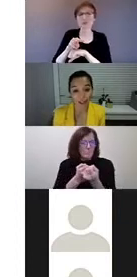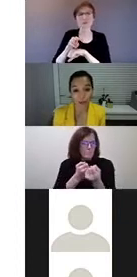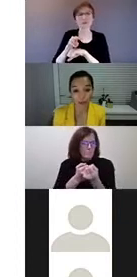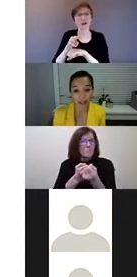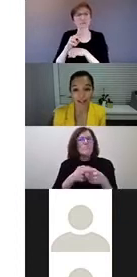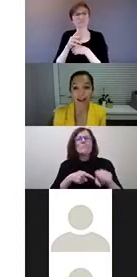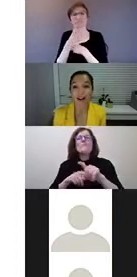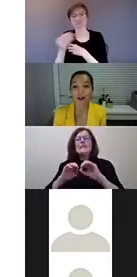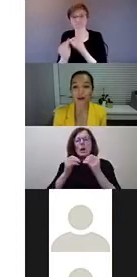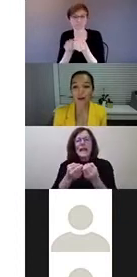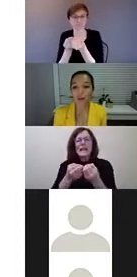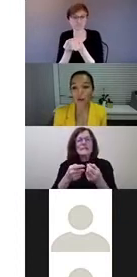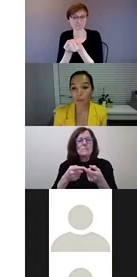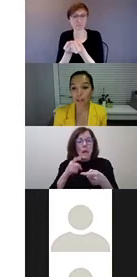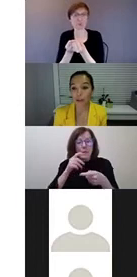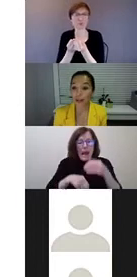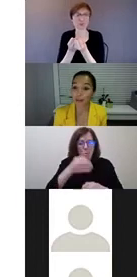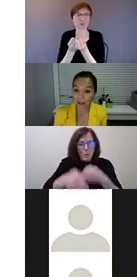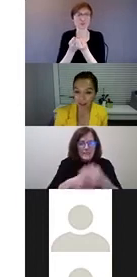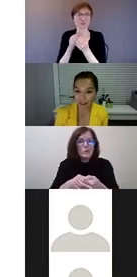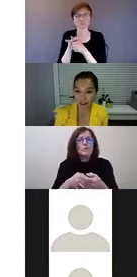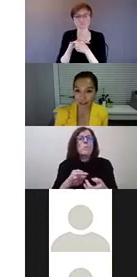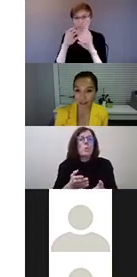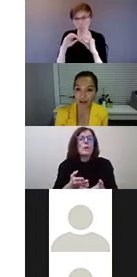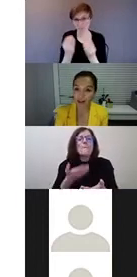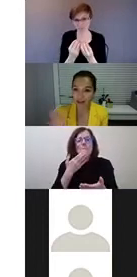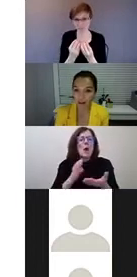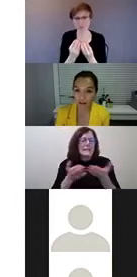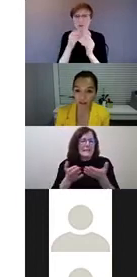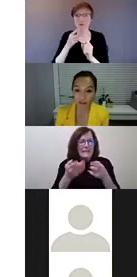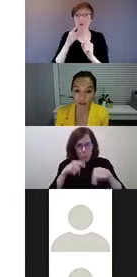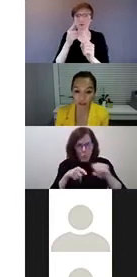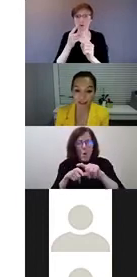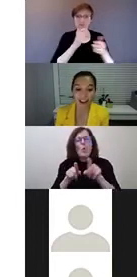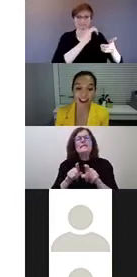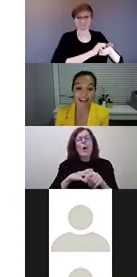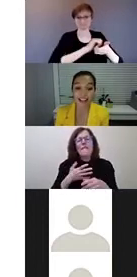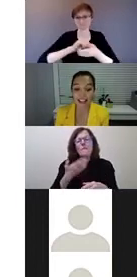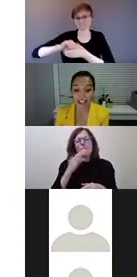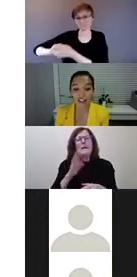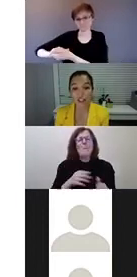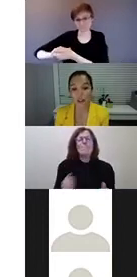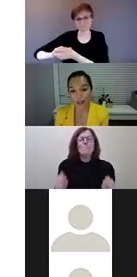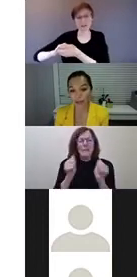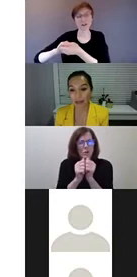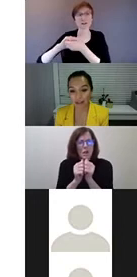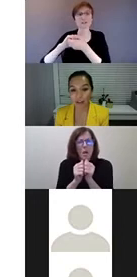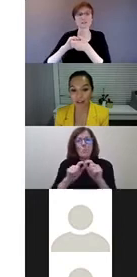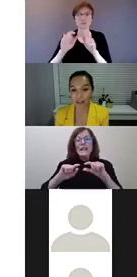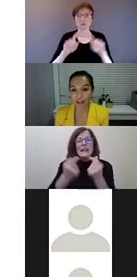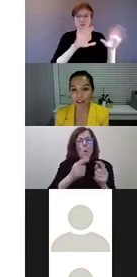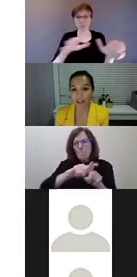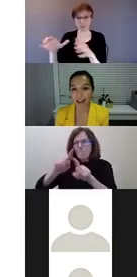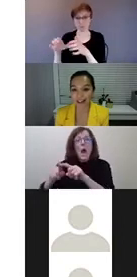in this process. We're also hoping to create better partnerships across all those different groups, and engage and create space